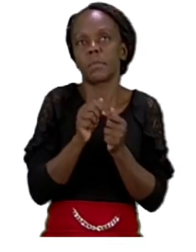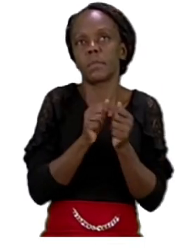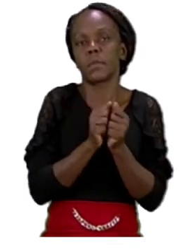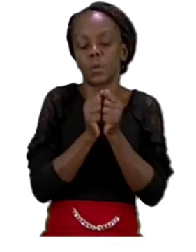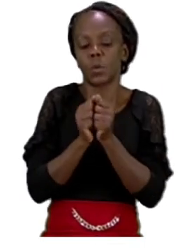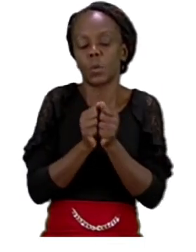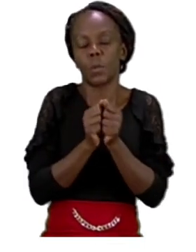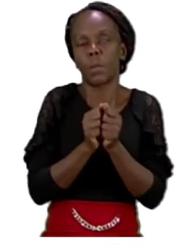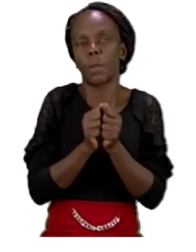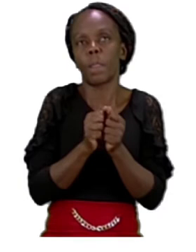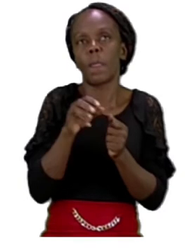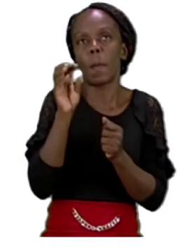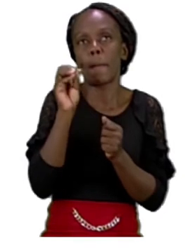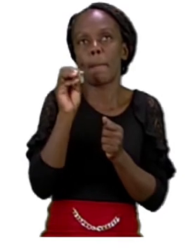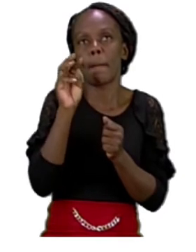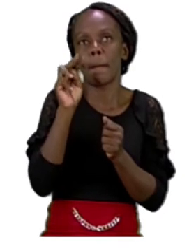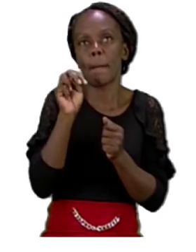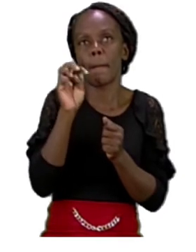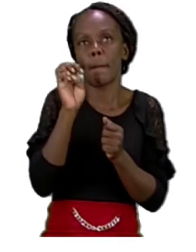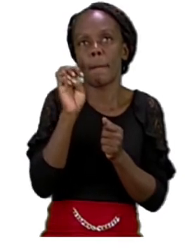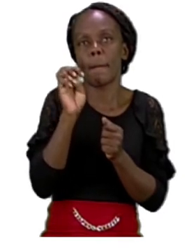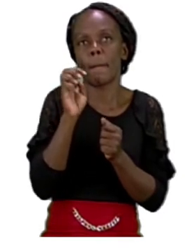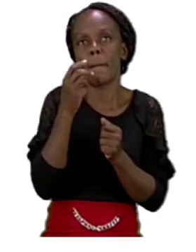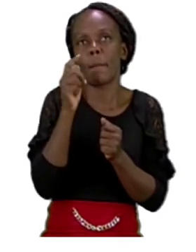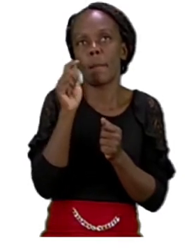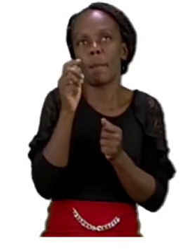One, two,